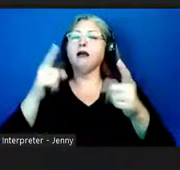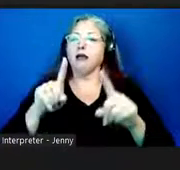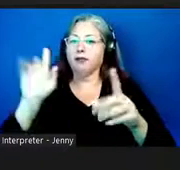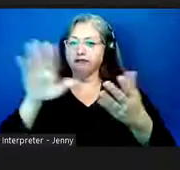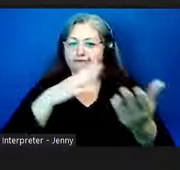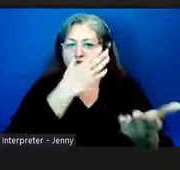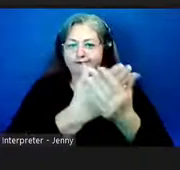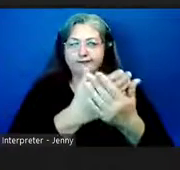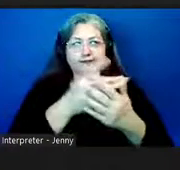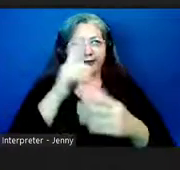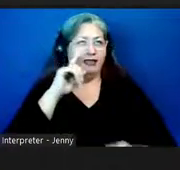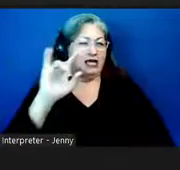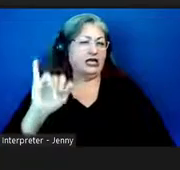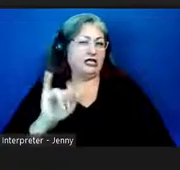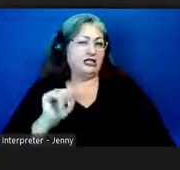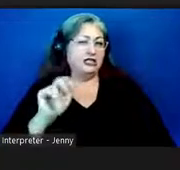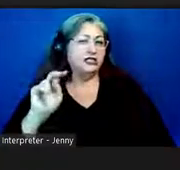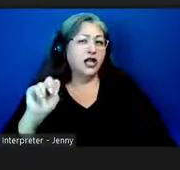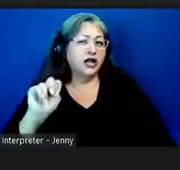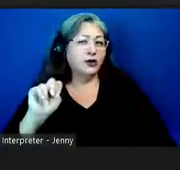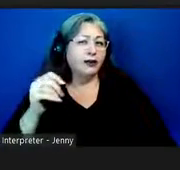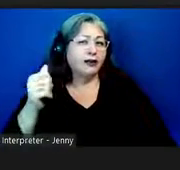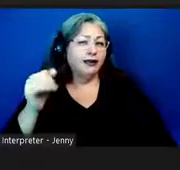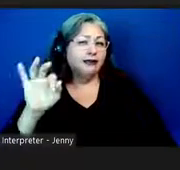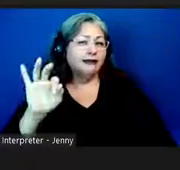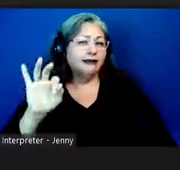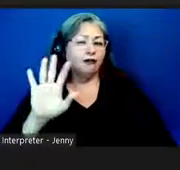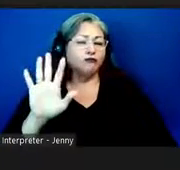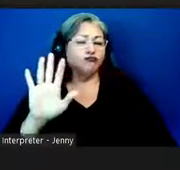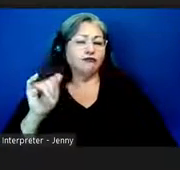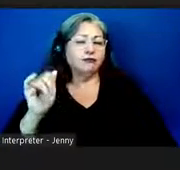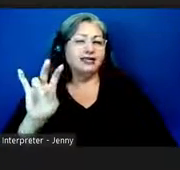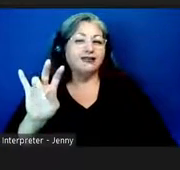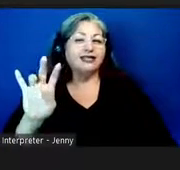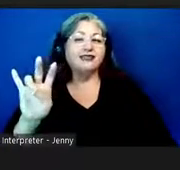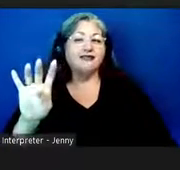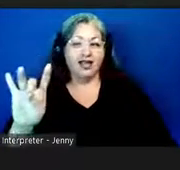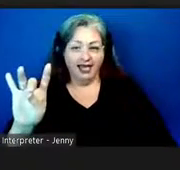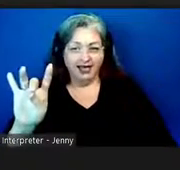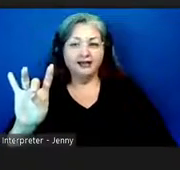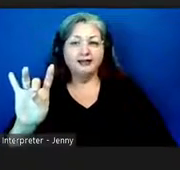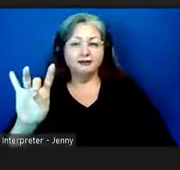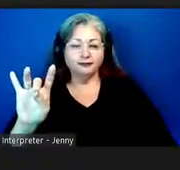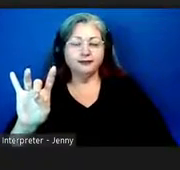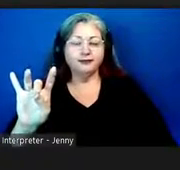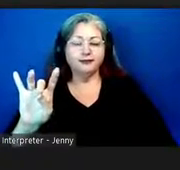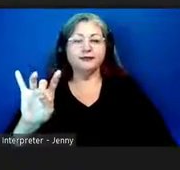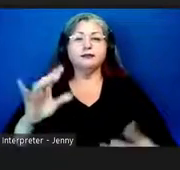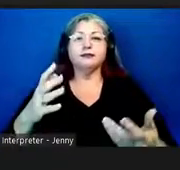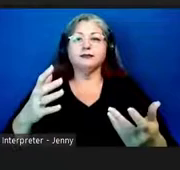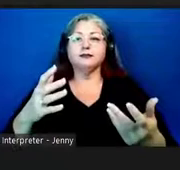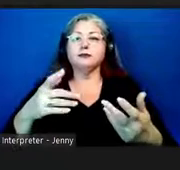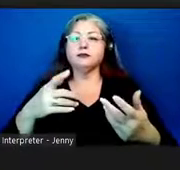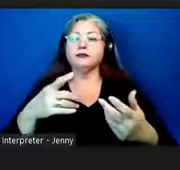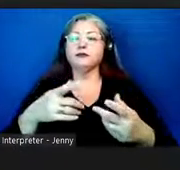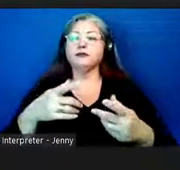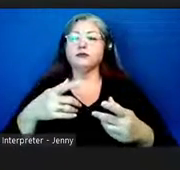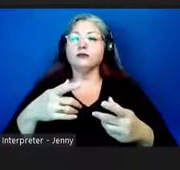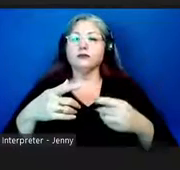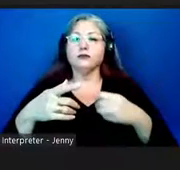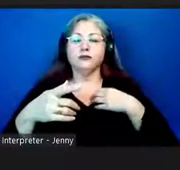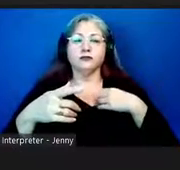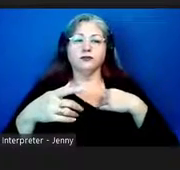i think january of 19 1778 and uh you know as uh